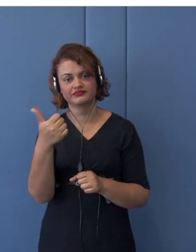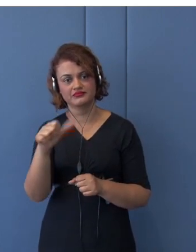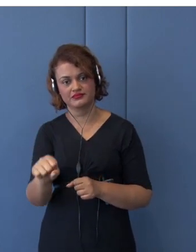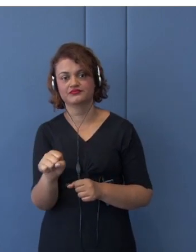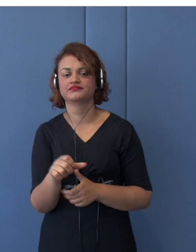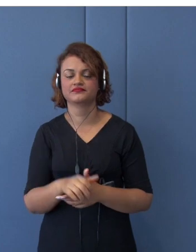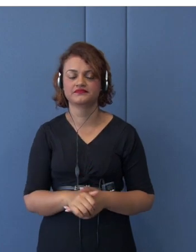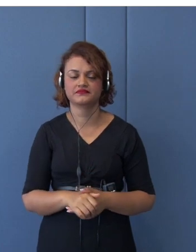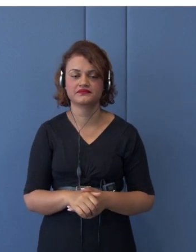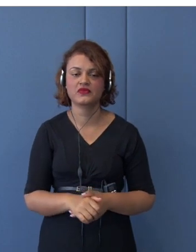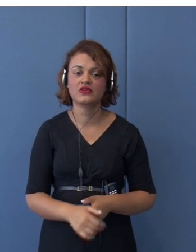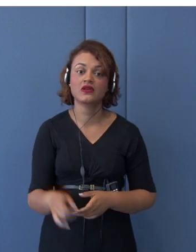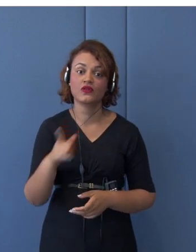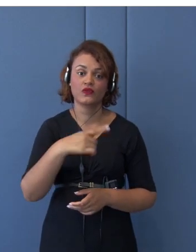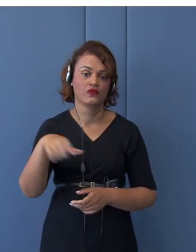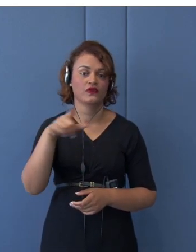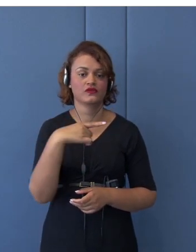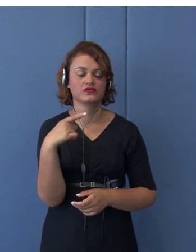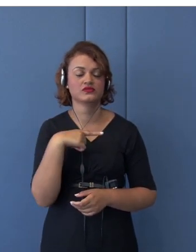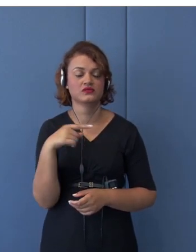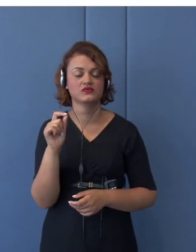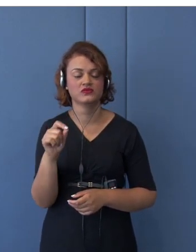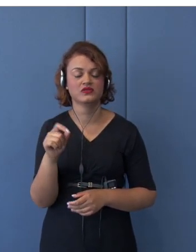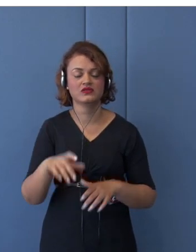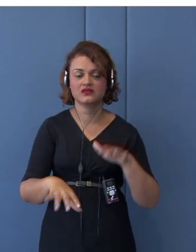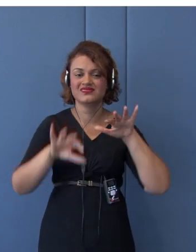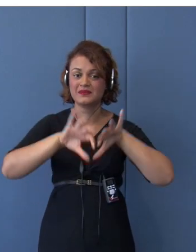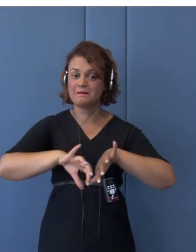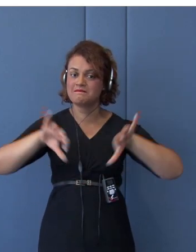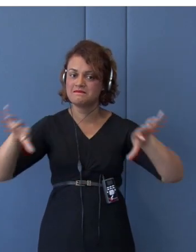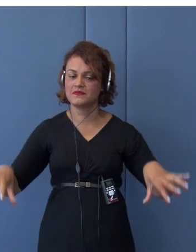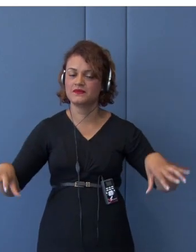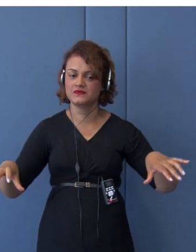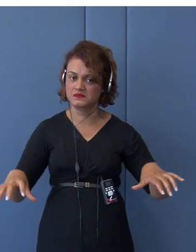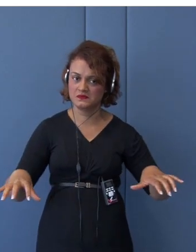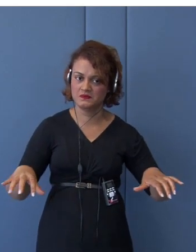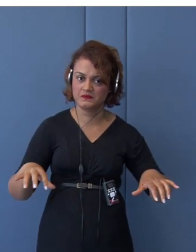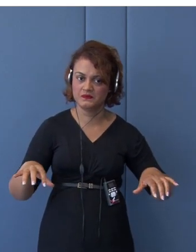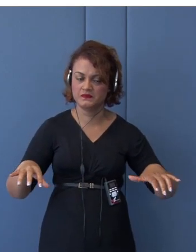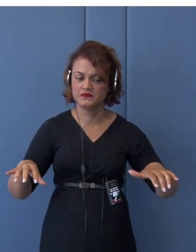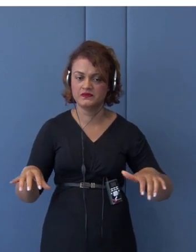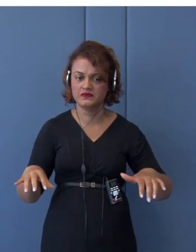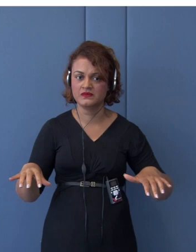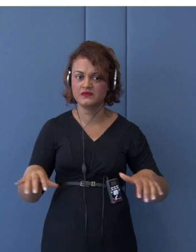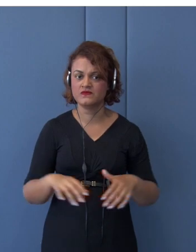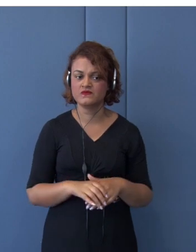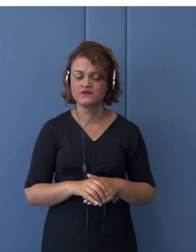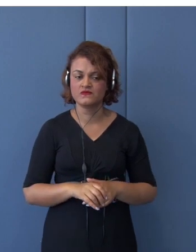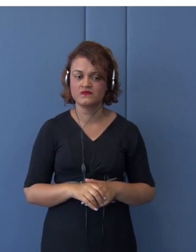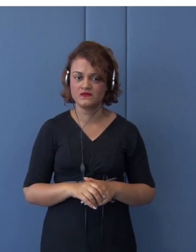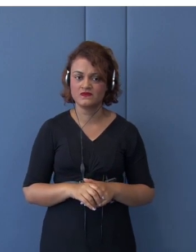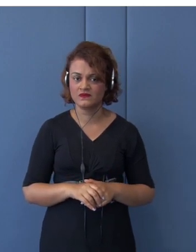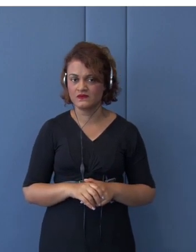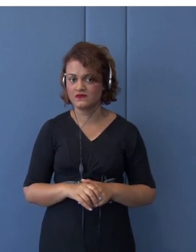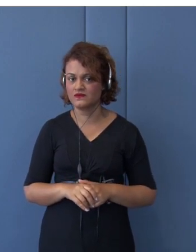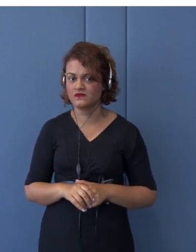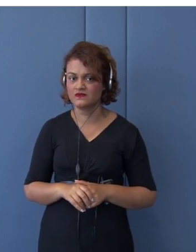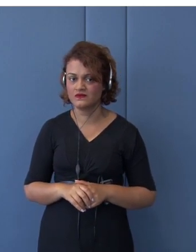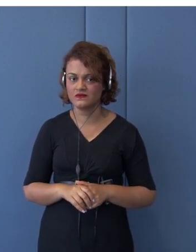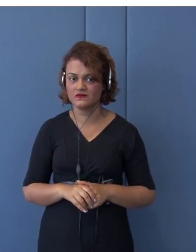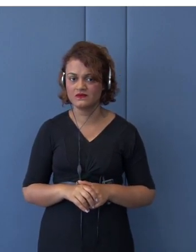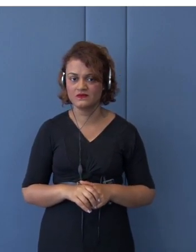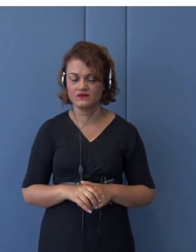We have a separate bilateral track with the United States. We have some prelude